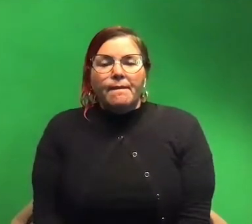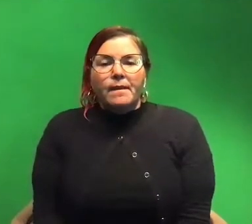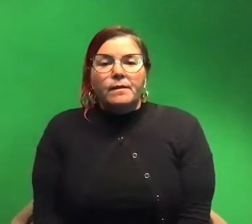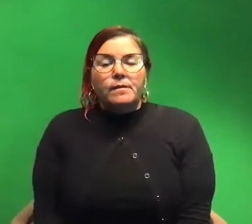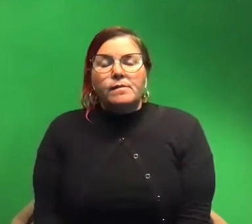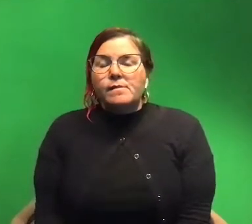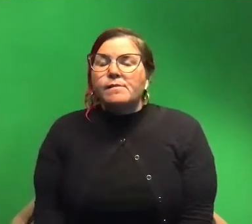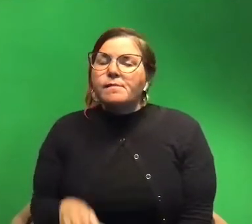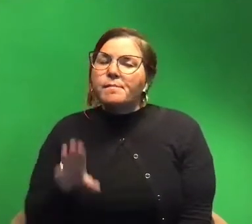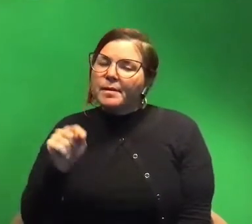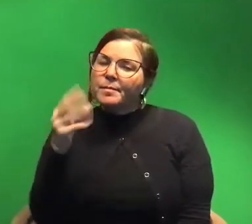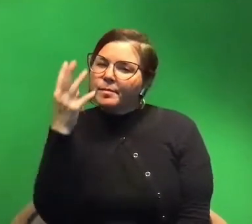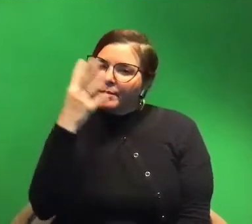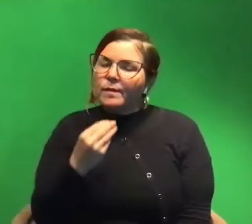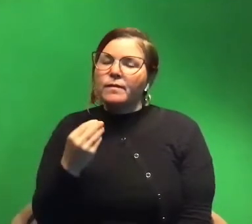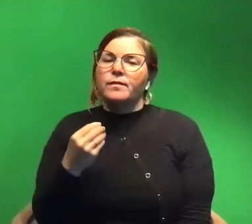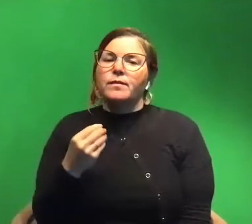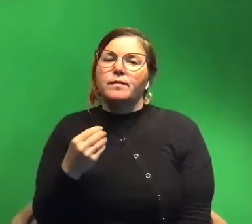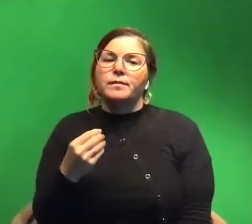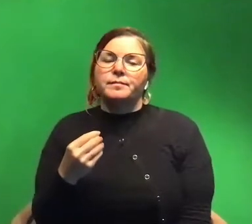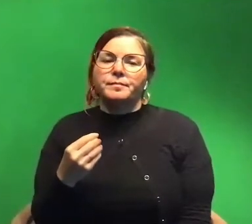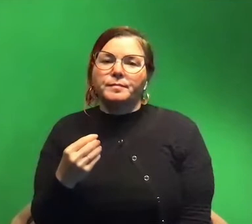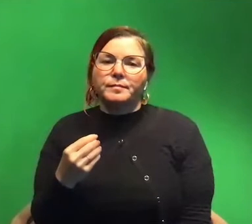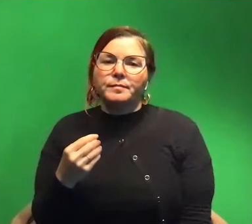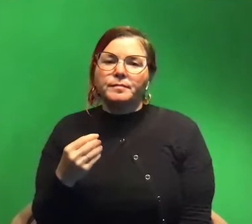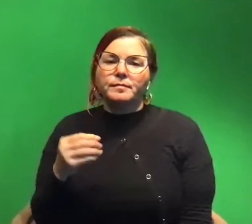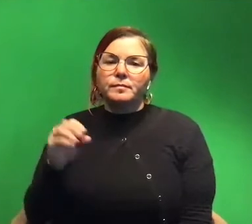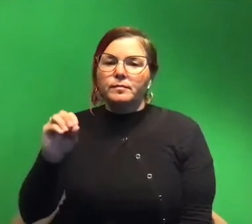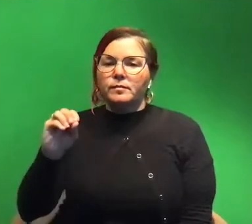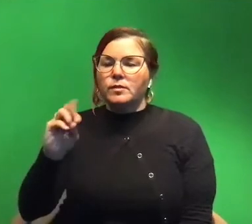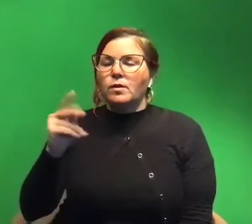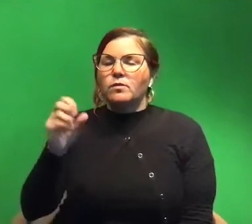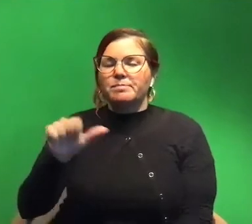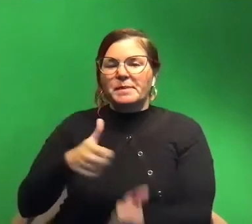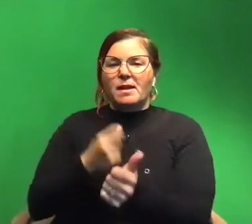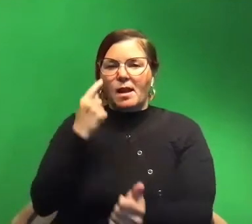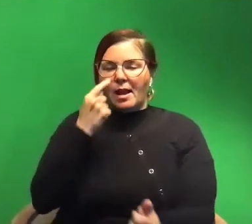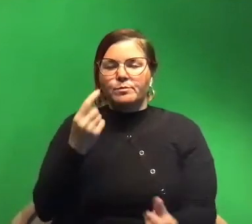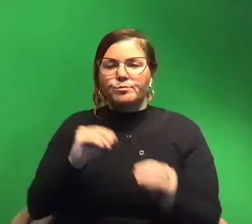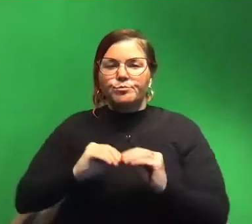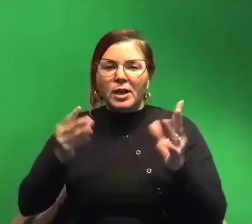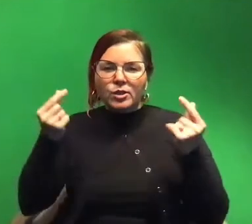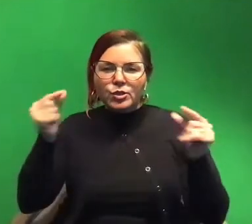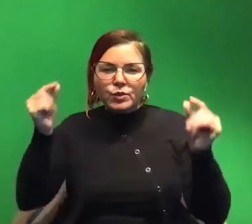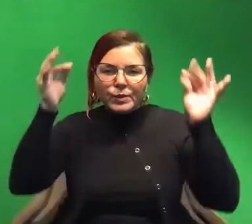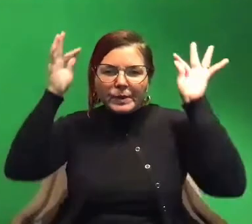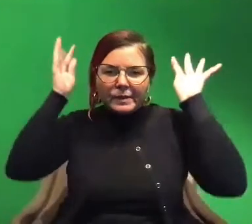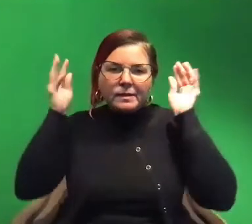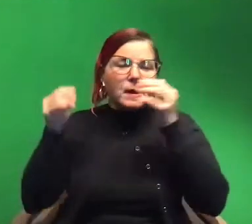beautiful they have these um eritifors right behind their eyes that are bright green and um